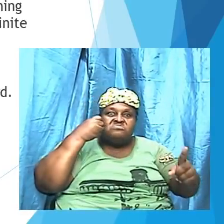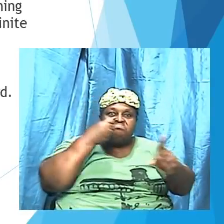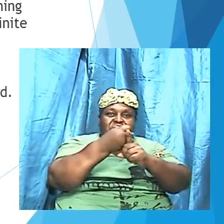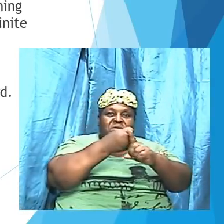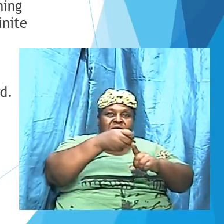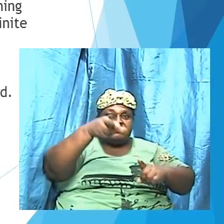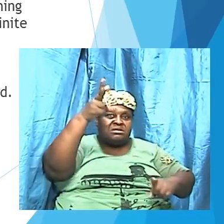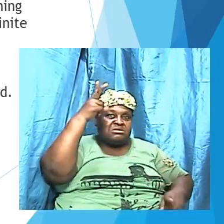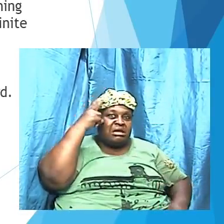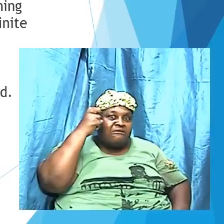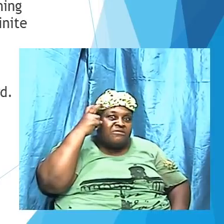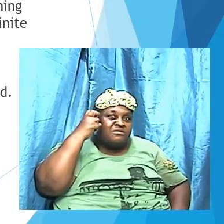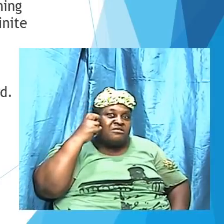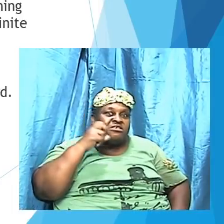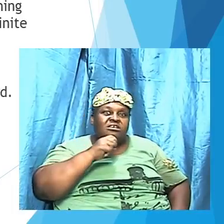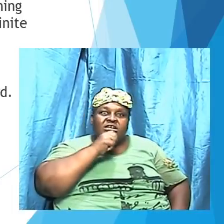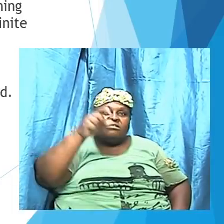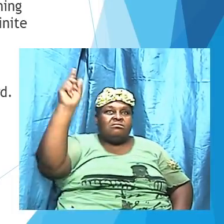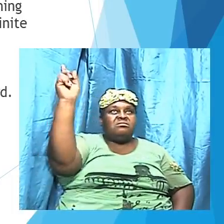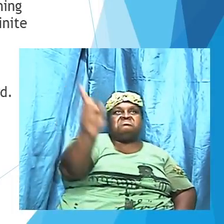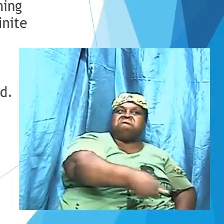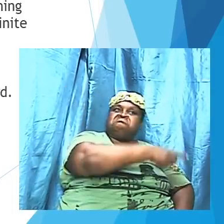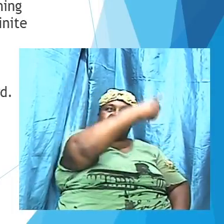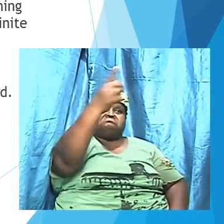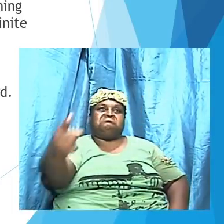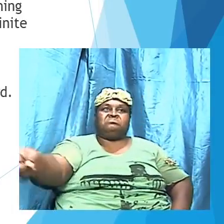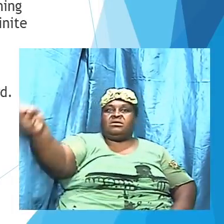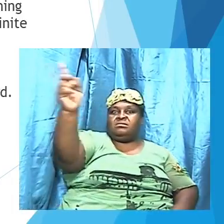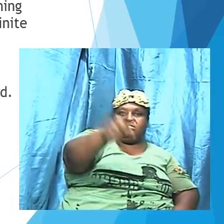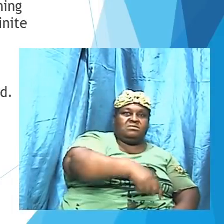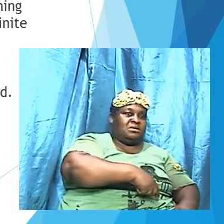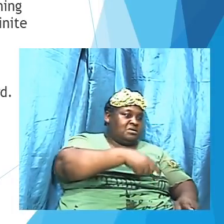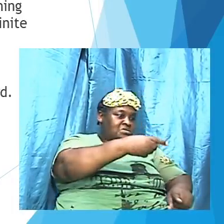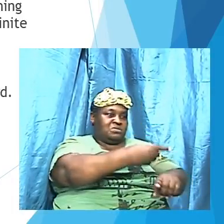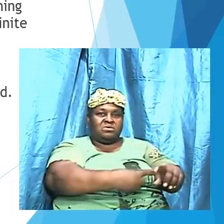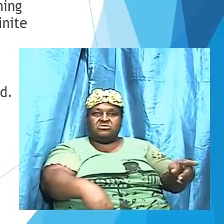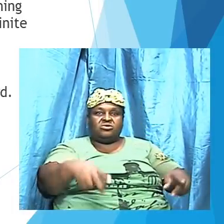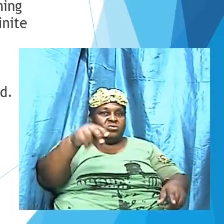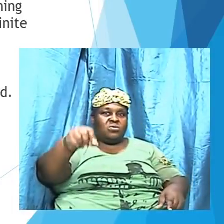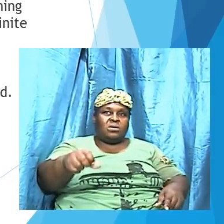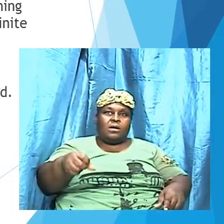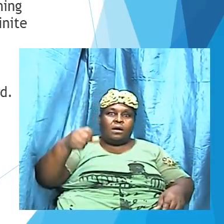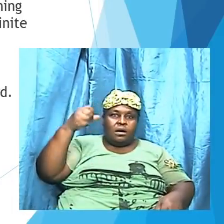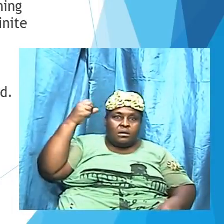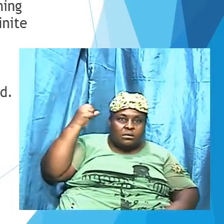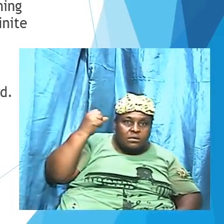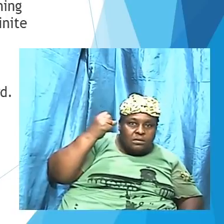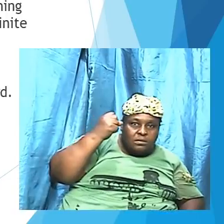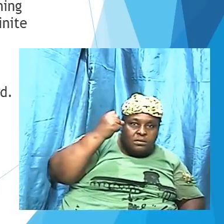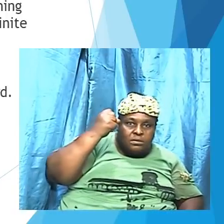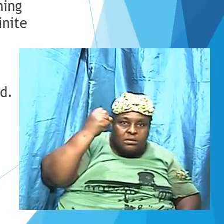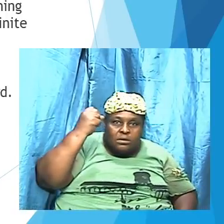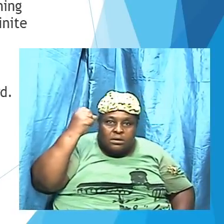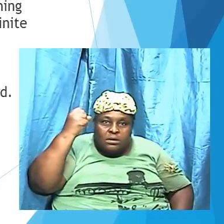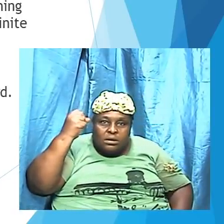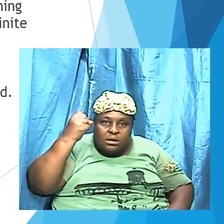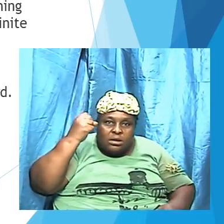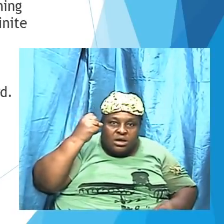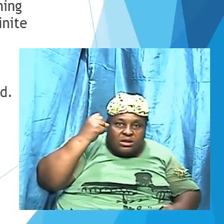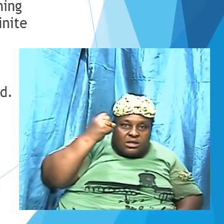just swipe to cut. We are going to push to stab. And that is what